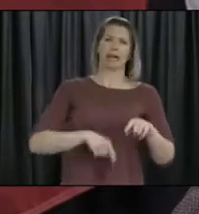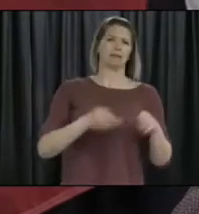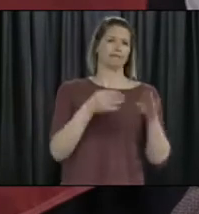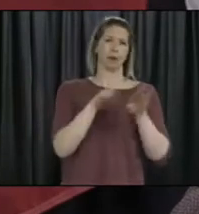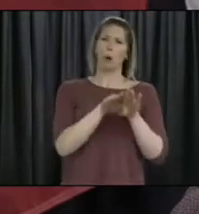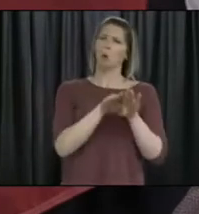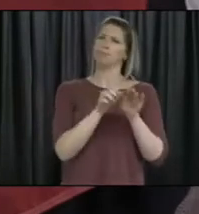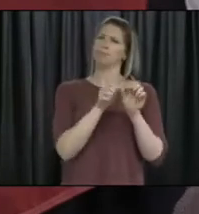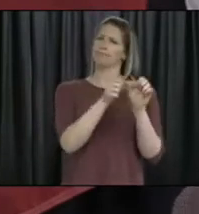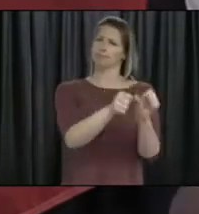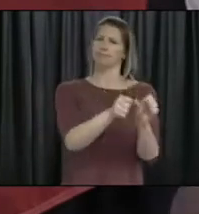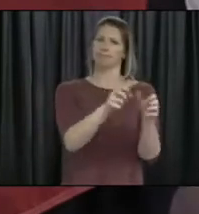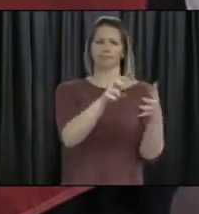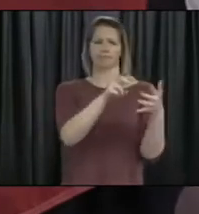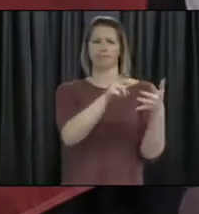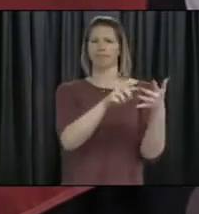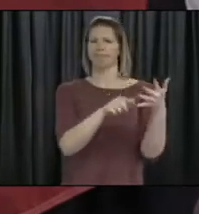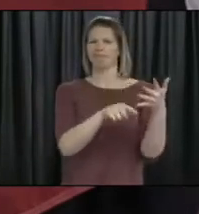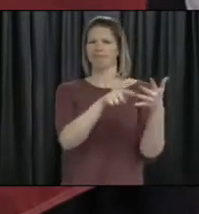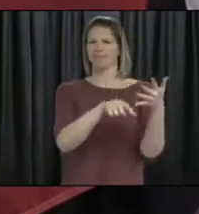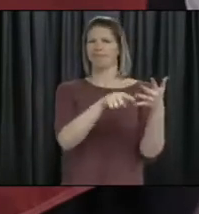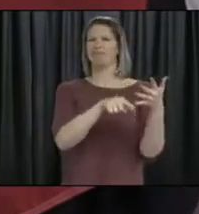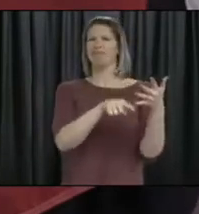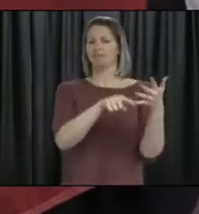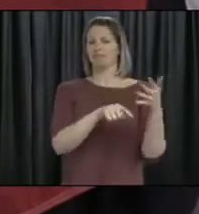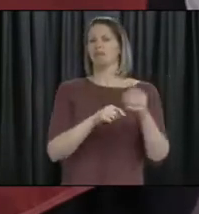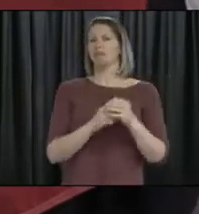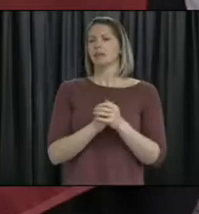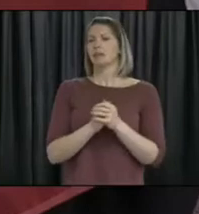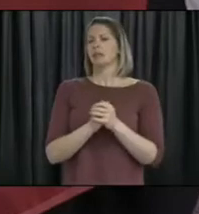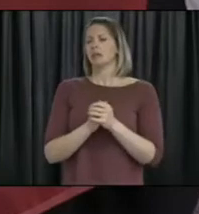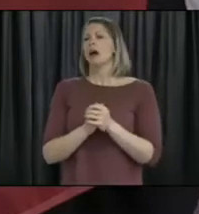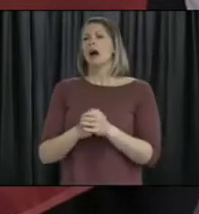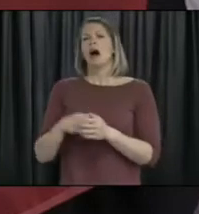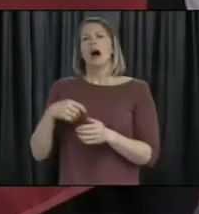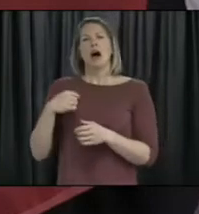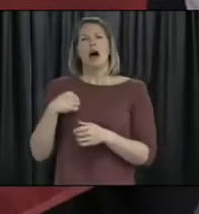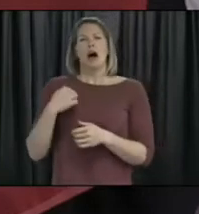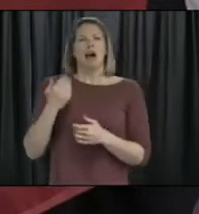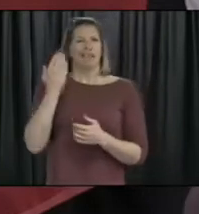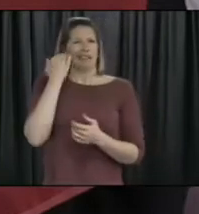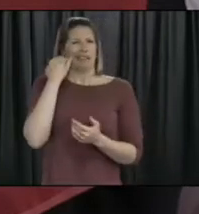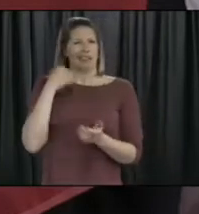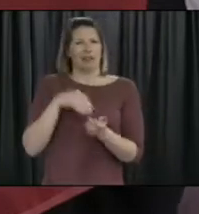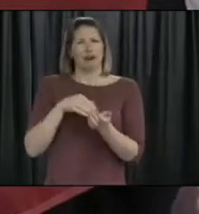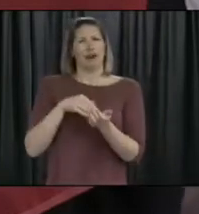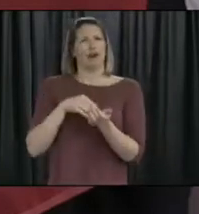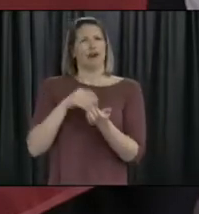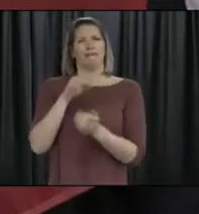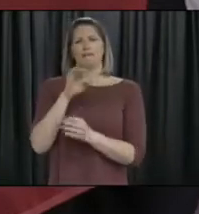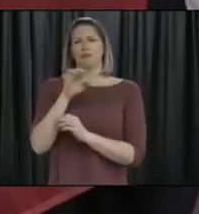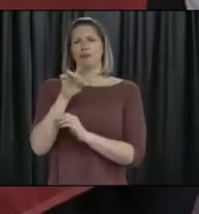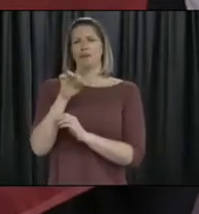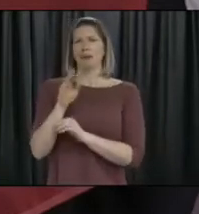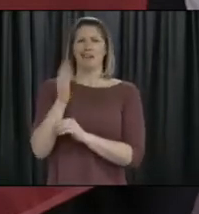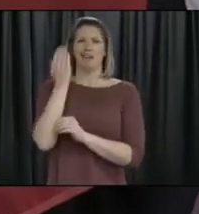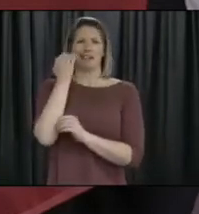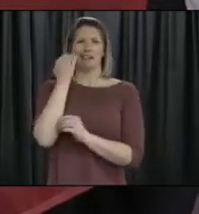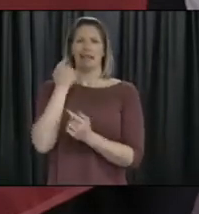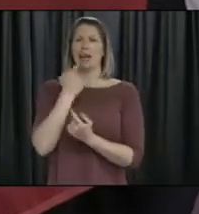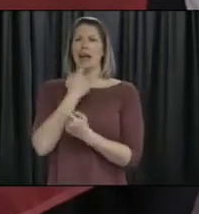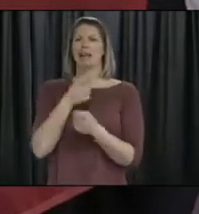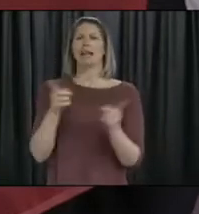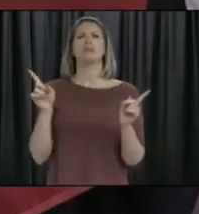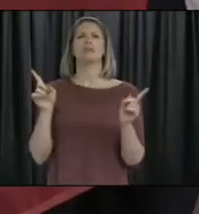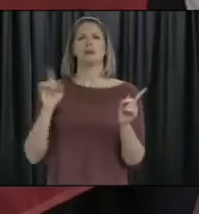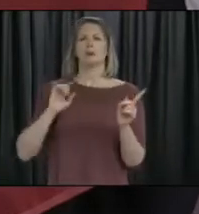so many times, you know, the easy part of actually, you know, pulling it back is one thing. That's a little easier. But as you start to open it up, you have to get